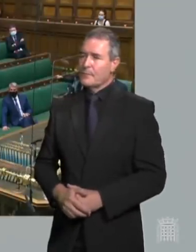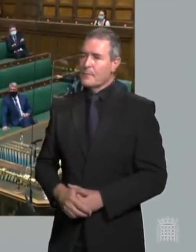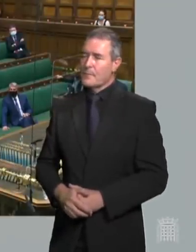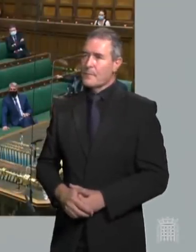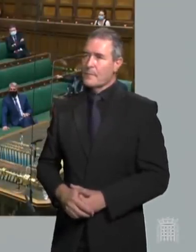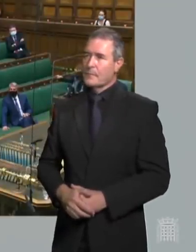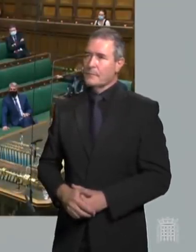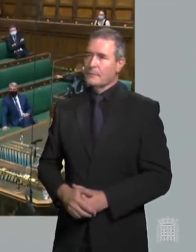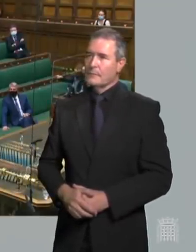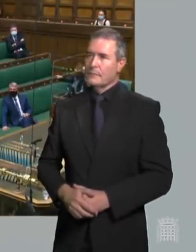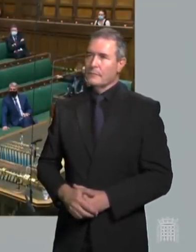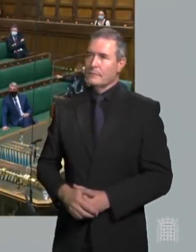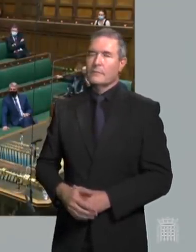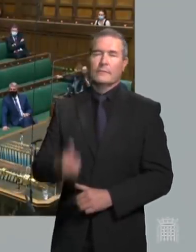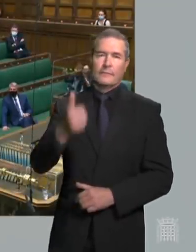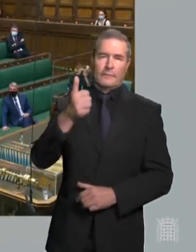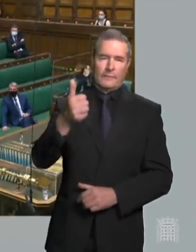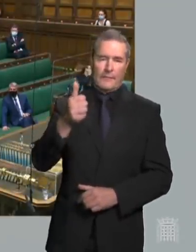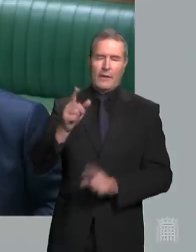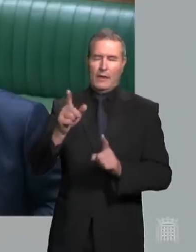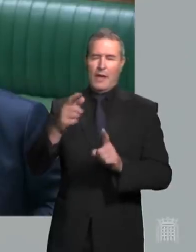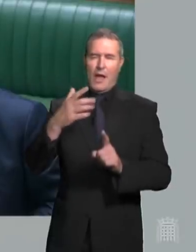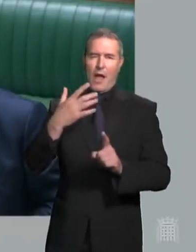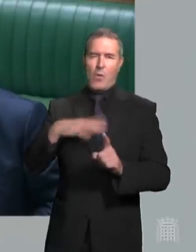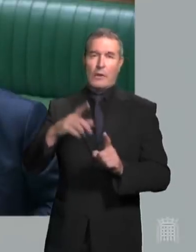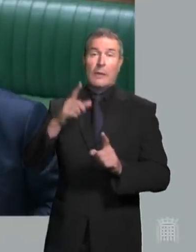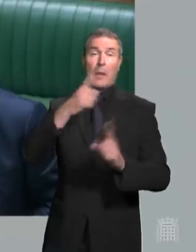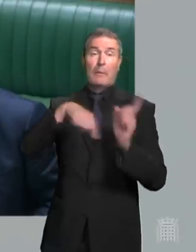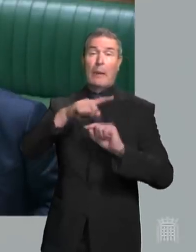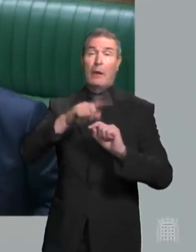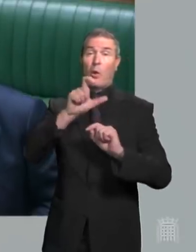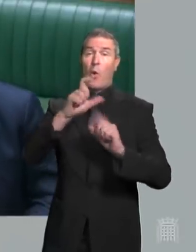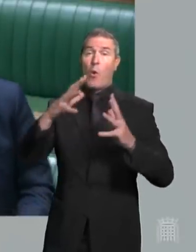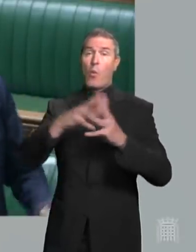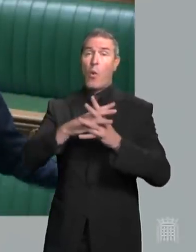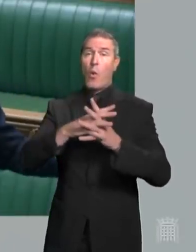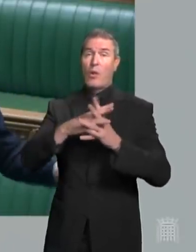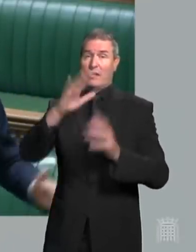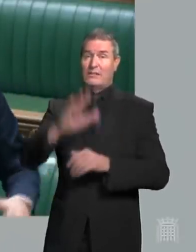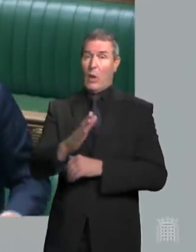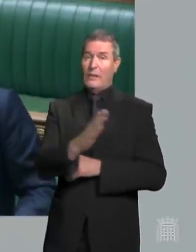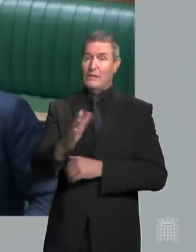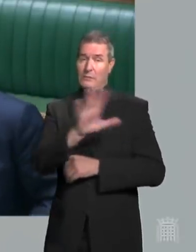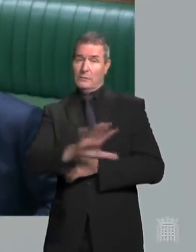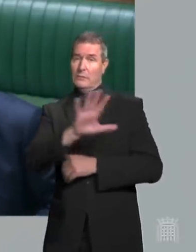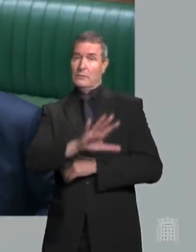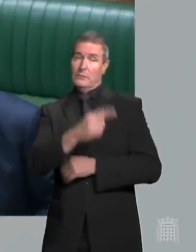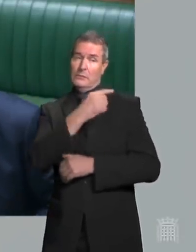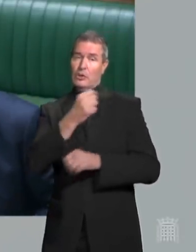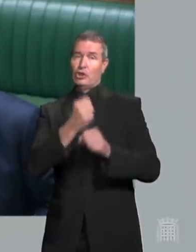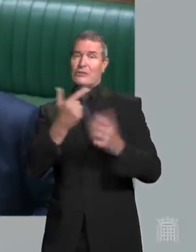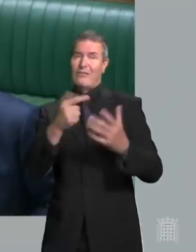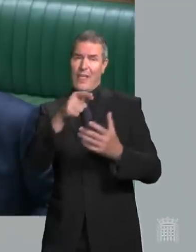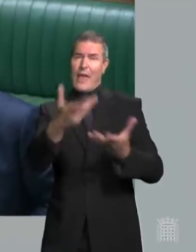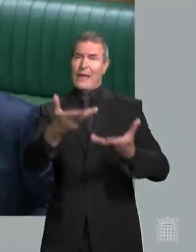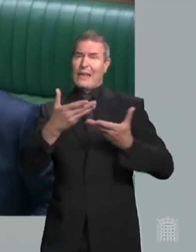Through my Honourable Friend, just to thank again the people of Cornwall, South East Cornwall, everybody of Cornwall. It was a wonderful hospitality